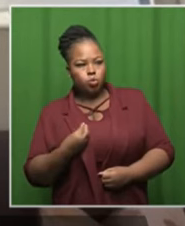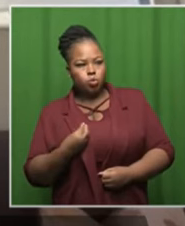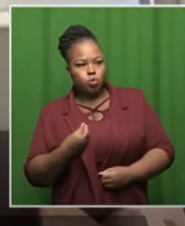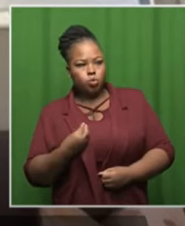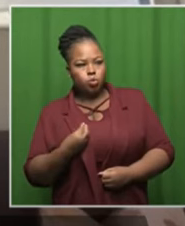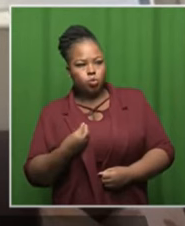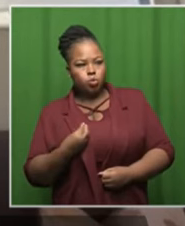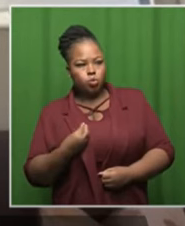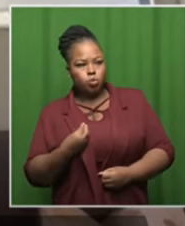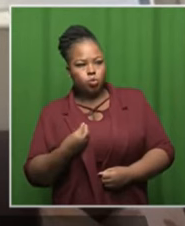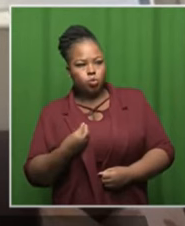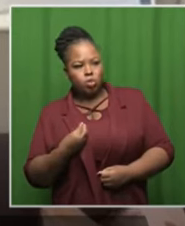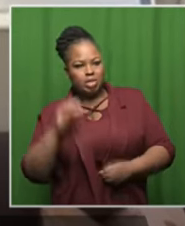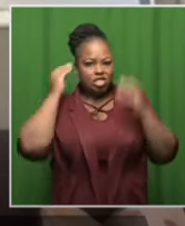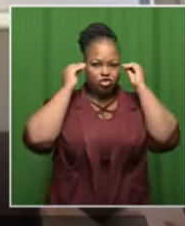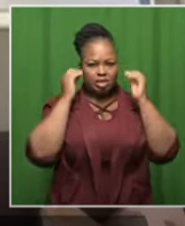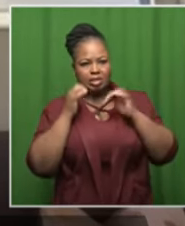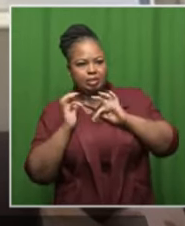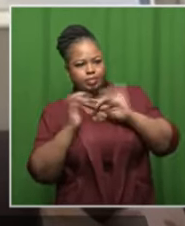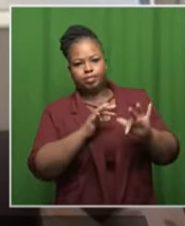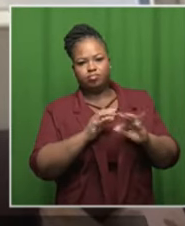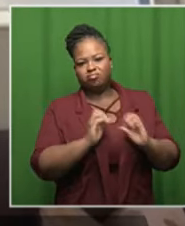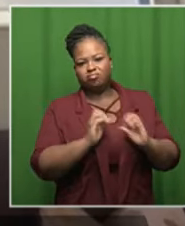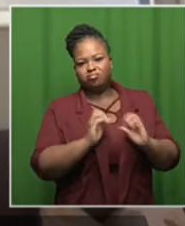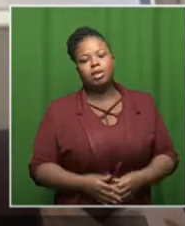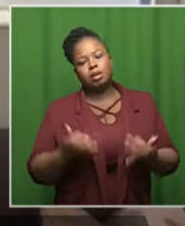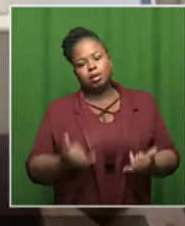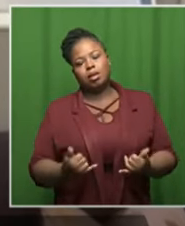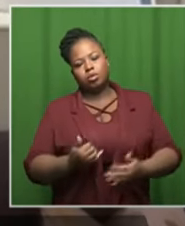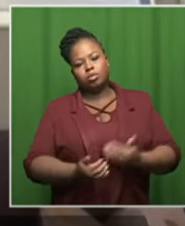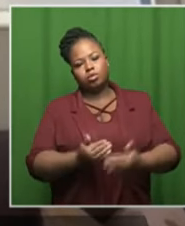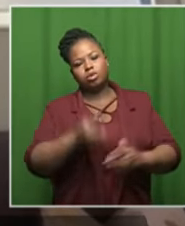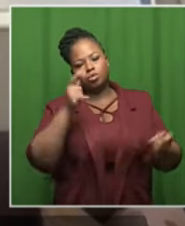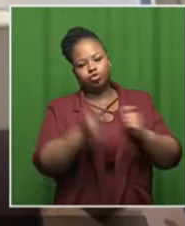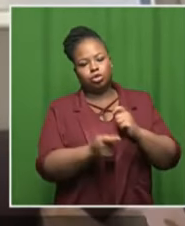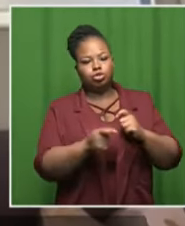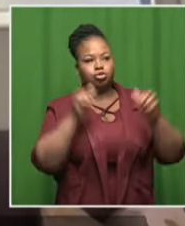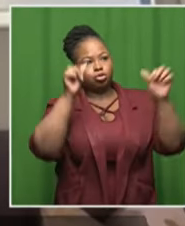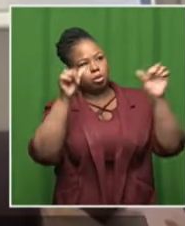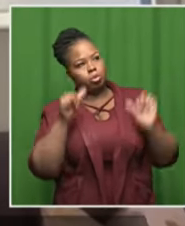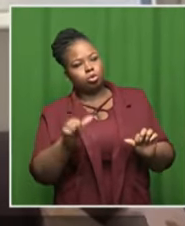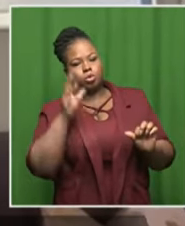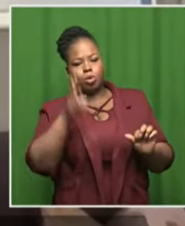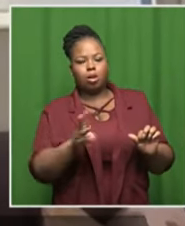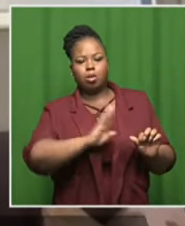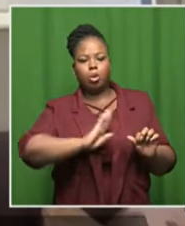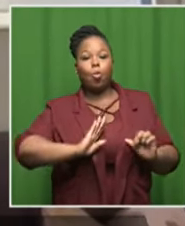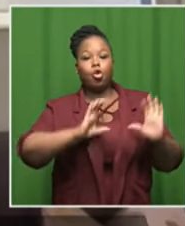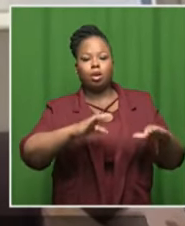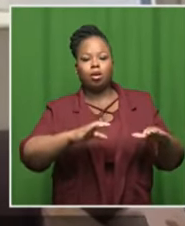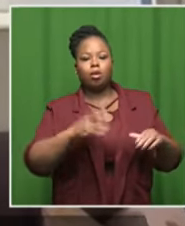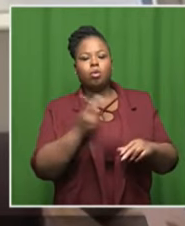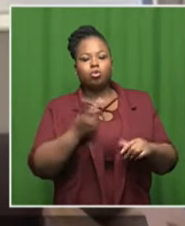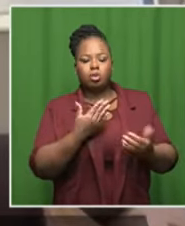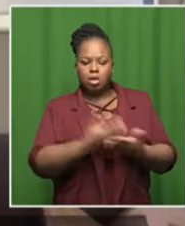perfect really good see this is what leadership looks like when you're working changing the boards bringing new boards all